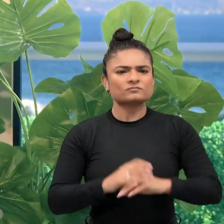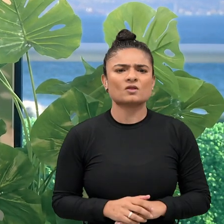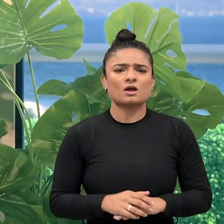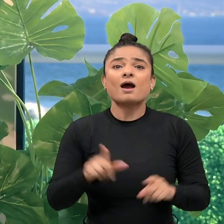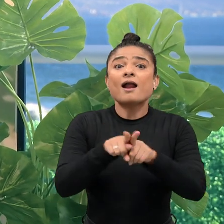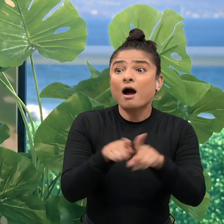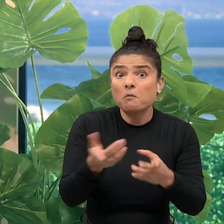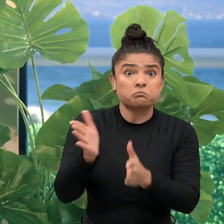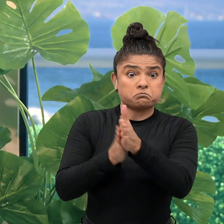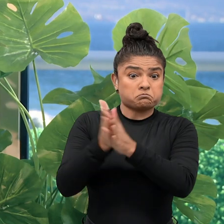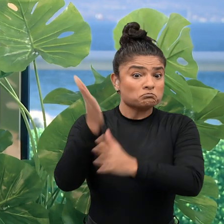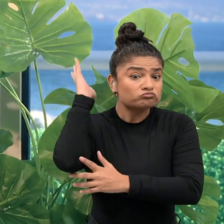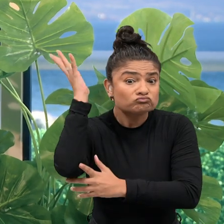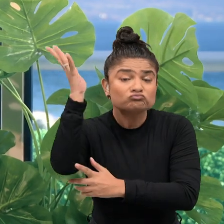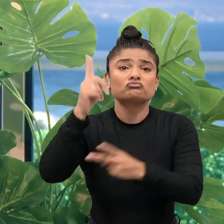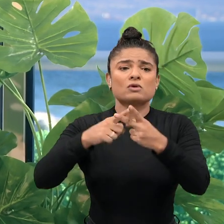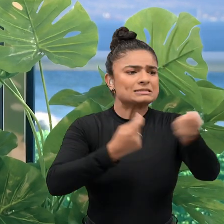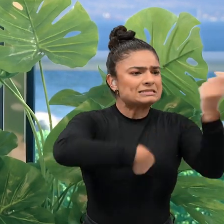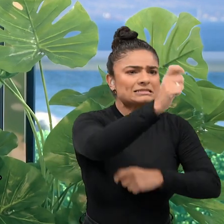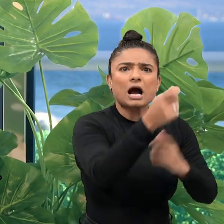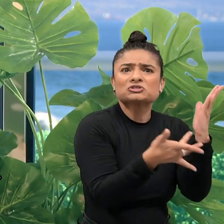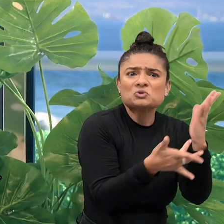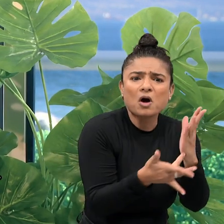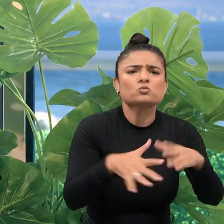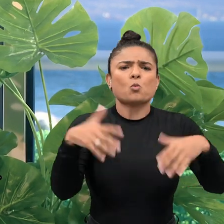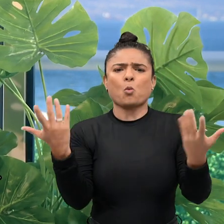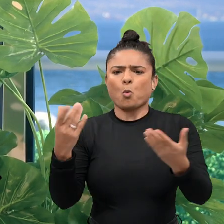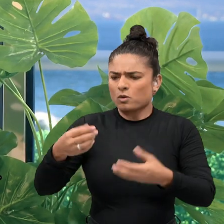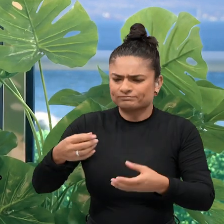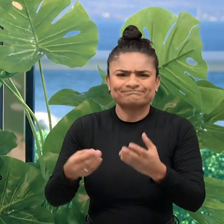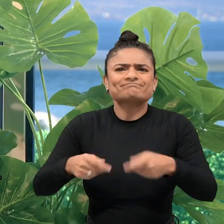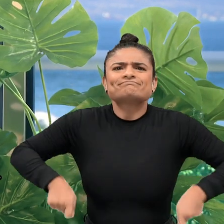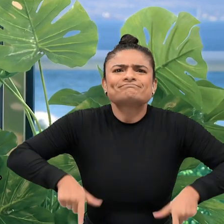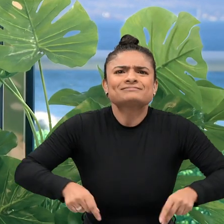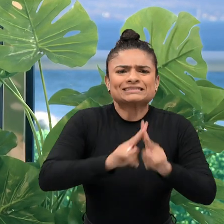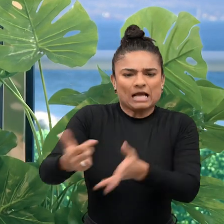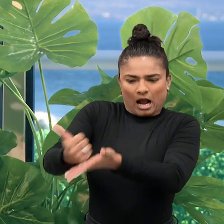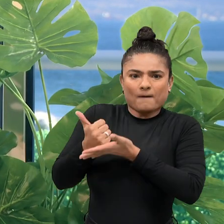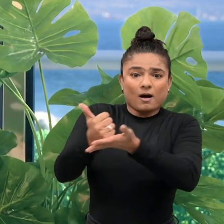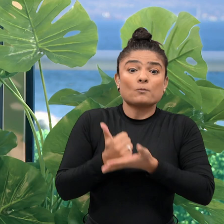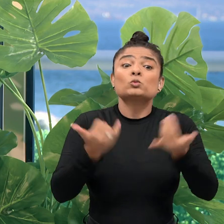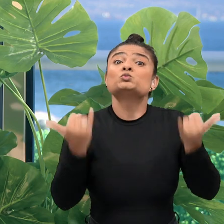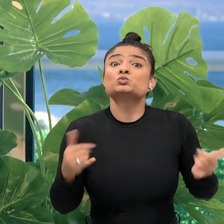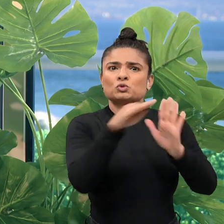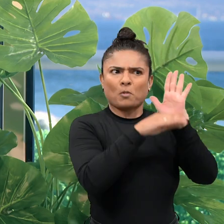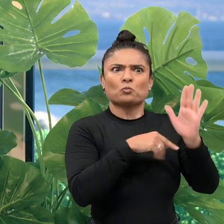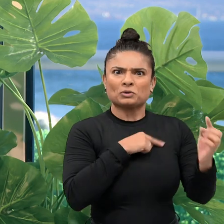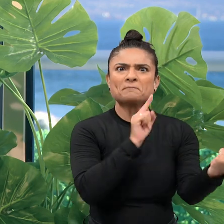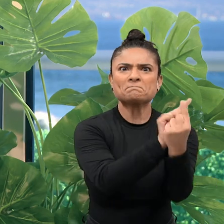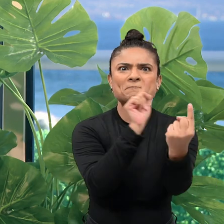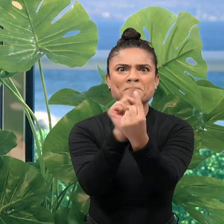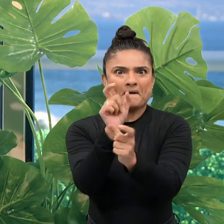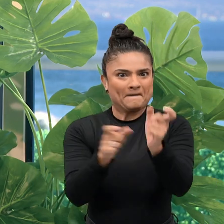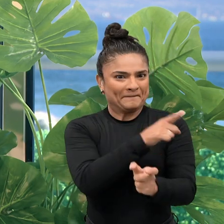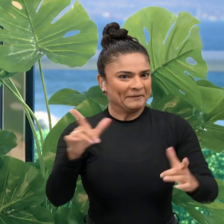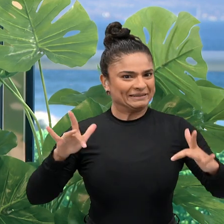Like motivational speaking, selling assistive devices and medical equipment for example. In today's episode we meet some